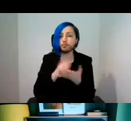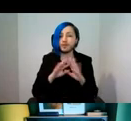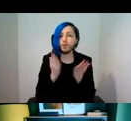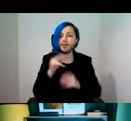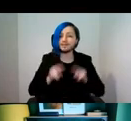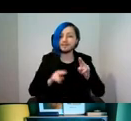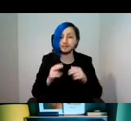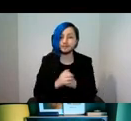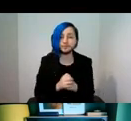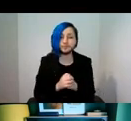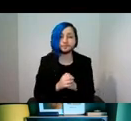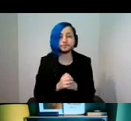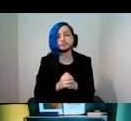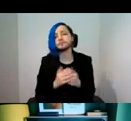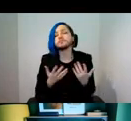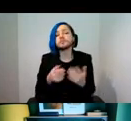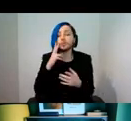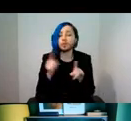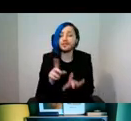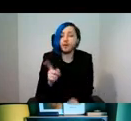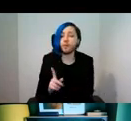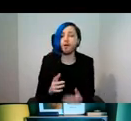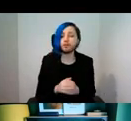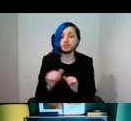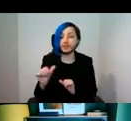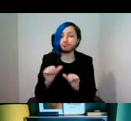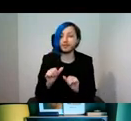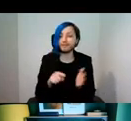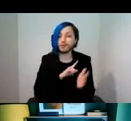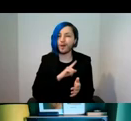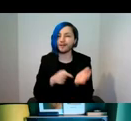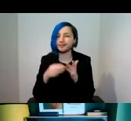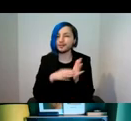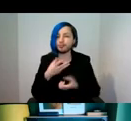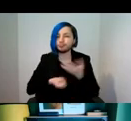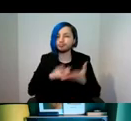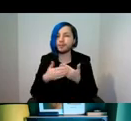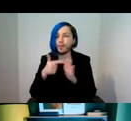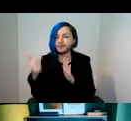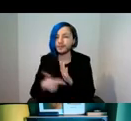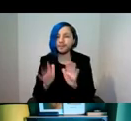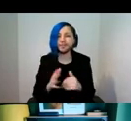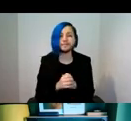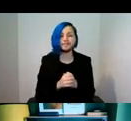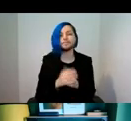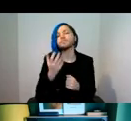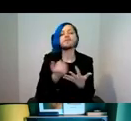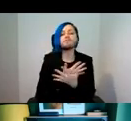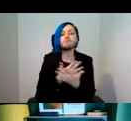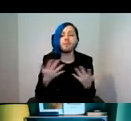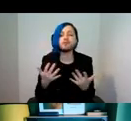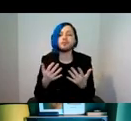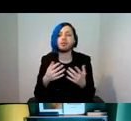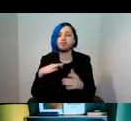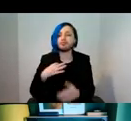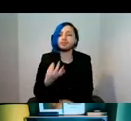And so what does it look like? Very briefly, because Tom's going to give you some detail. It has multiple traversable representations